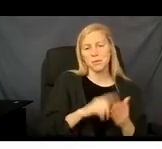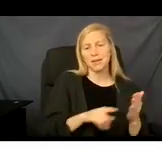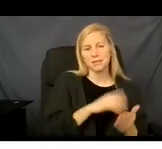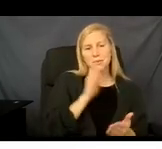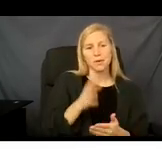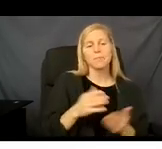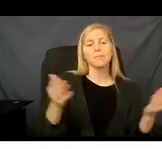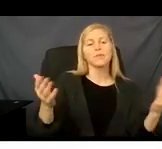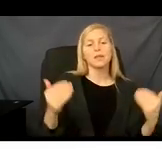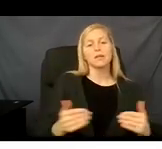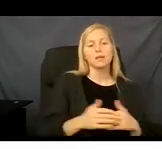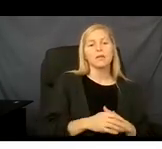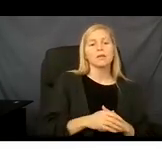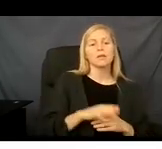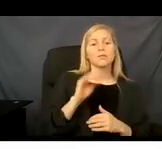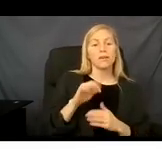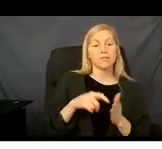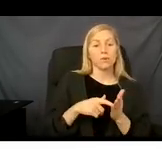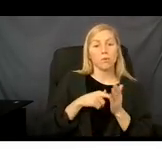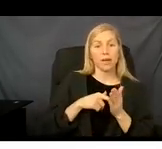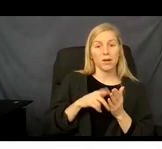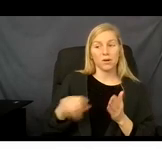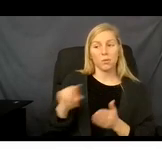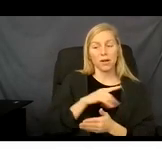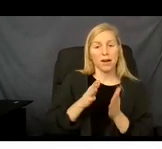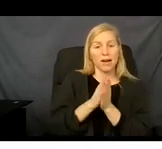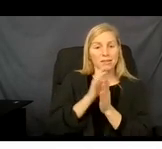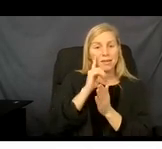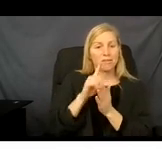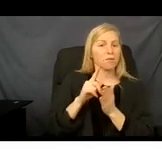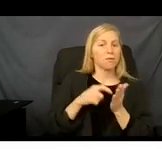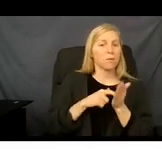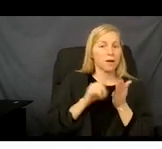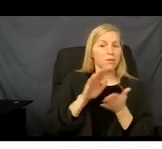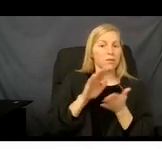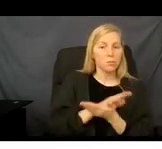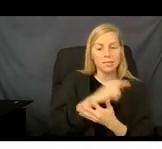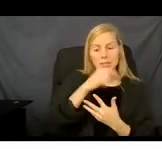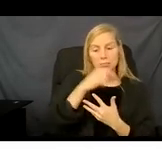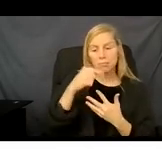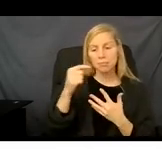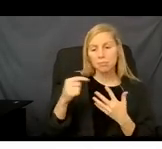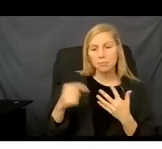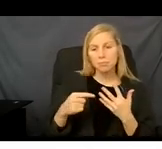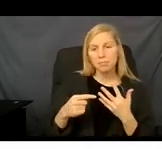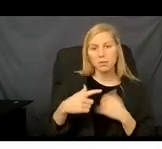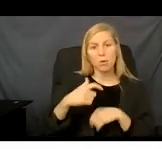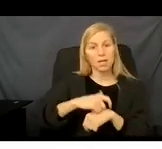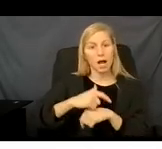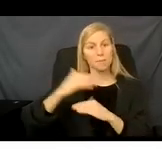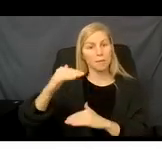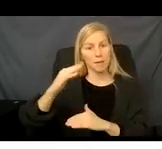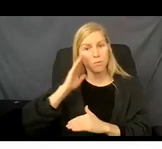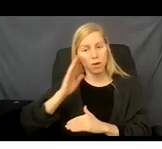eligibility determination for Medicaid, and you fail to submit the required documents within the required time space,